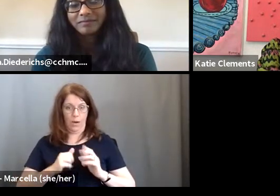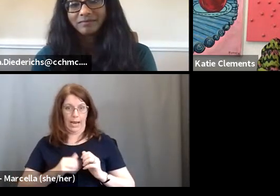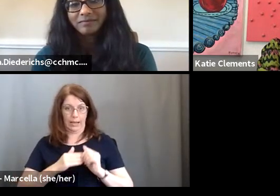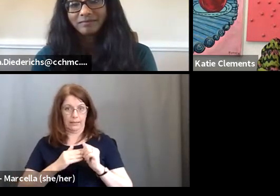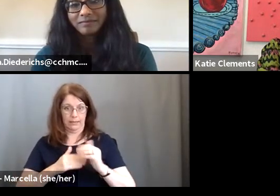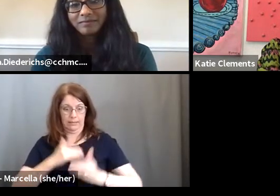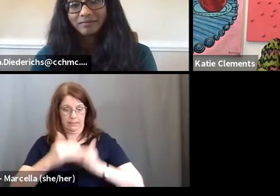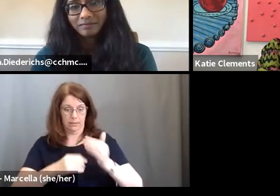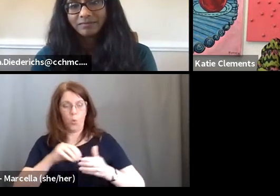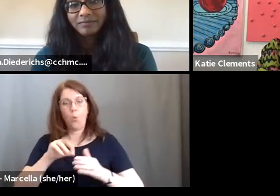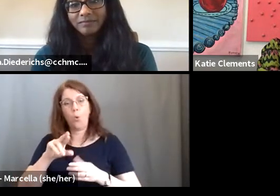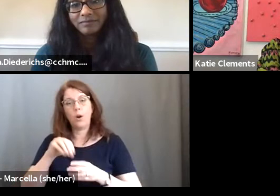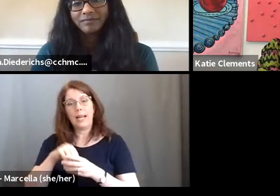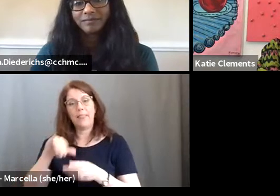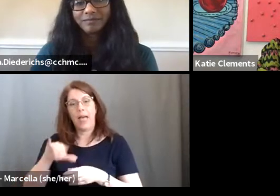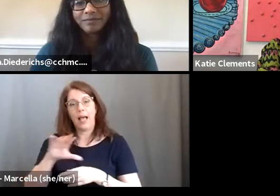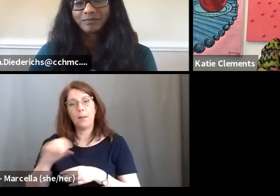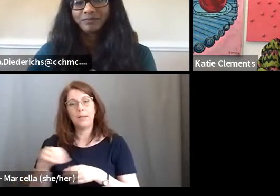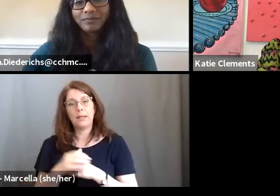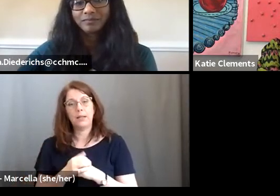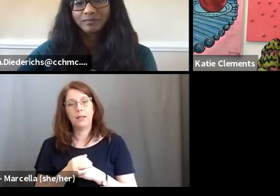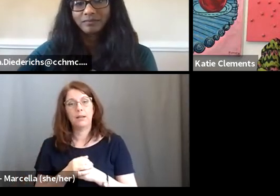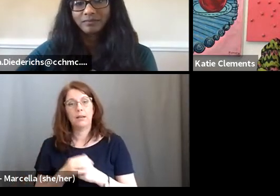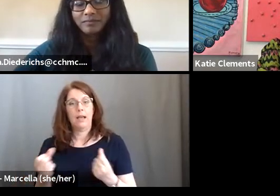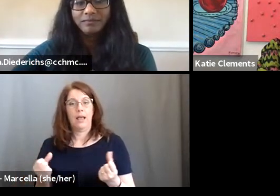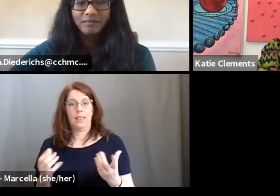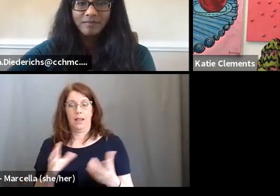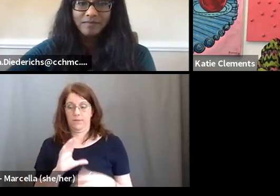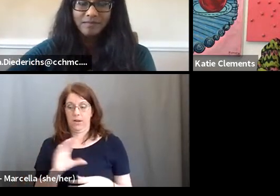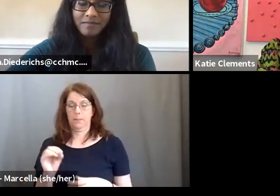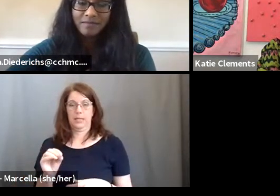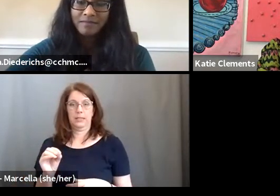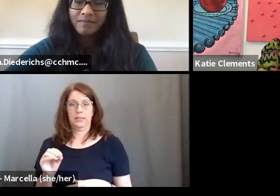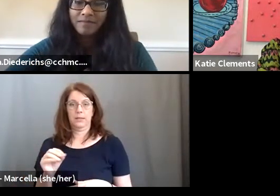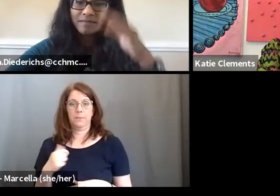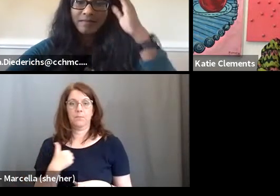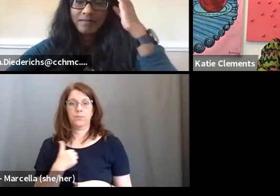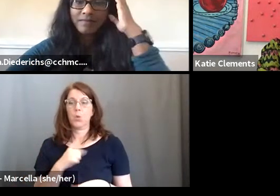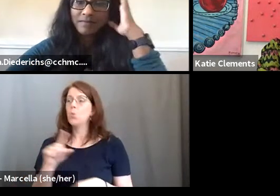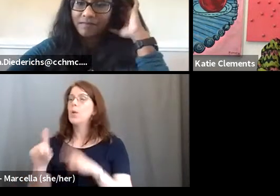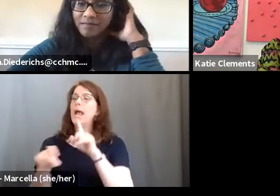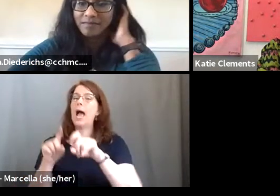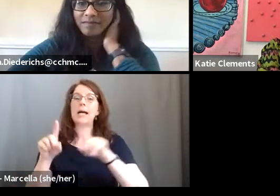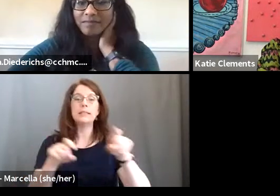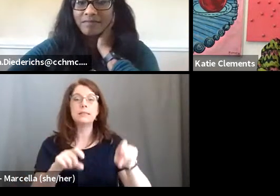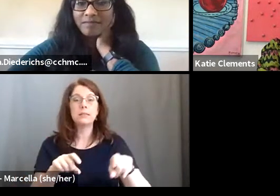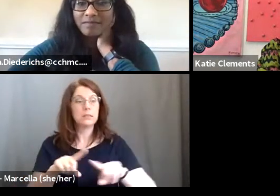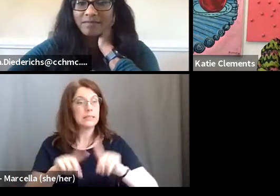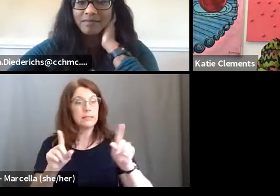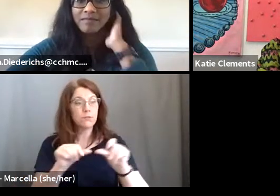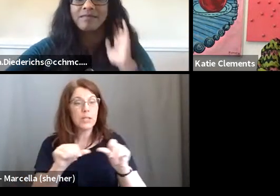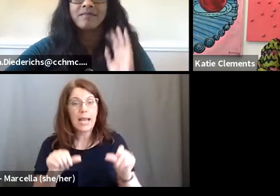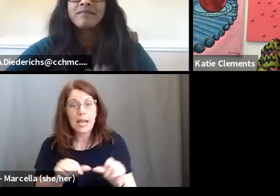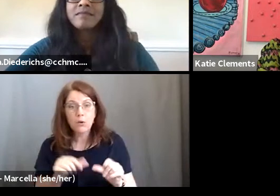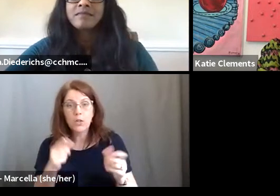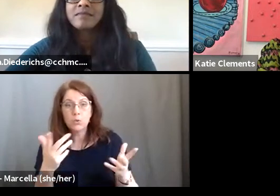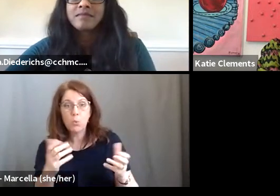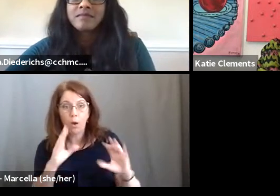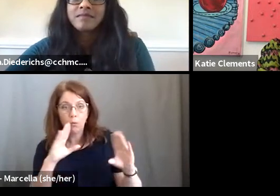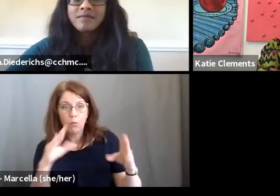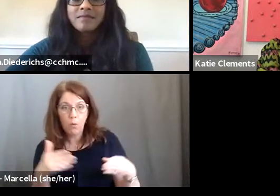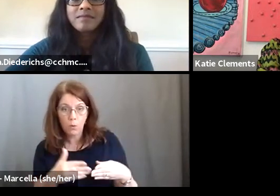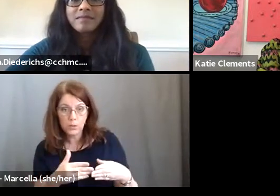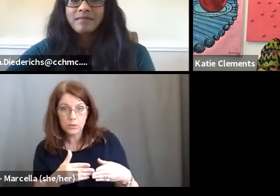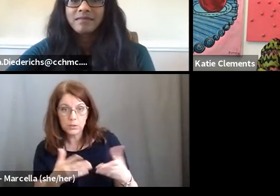in the company that you're at? So a lot of these companies, we do this where, you know, we ask people, is there a different area that you want to be focusing